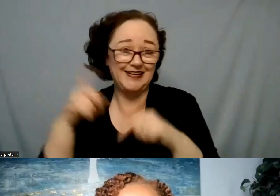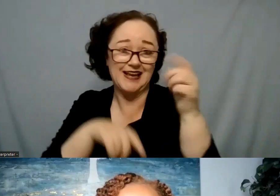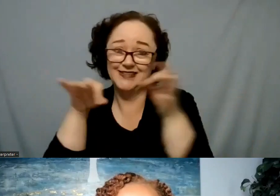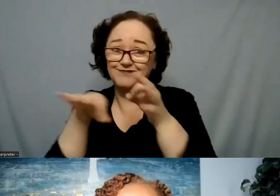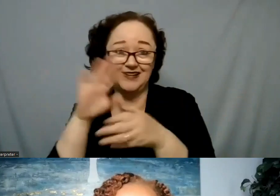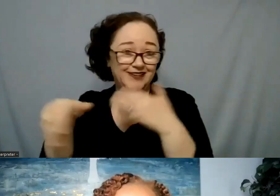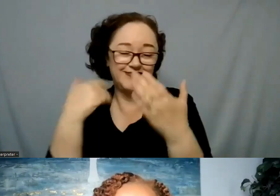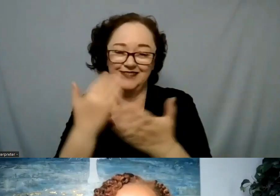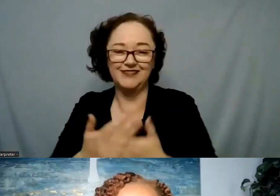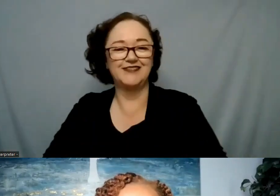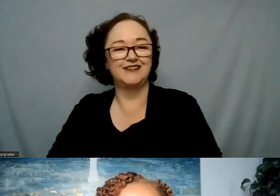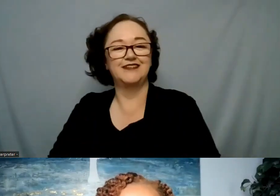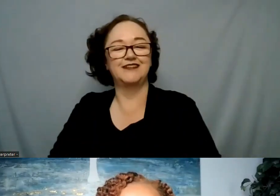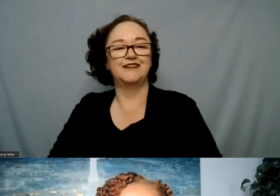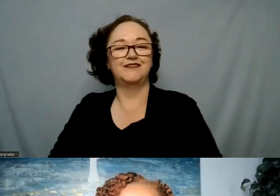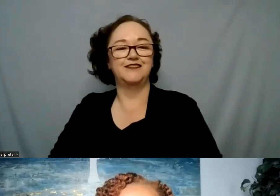right I guess